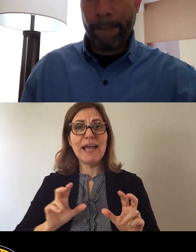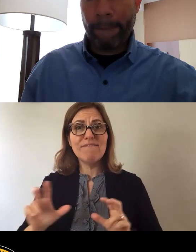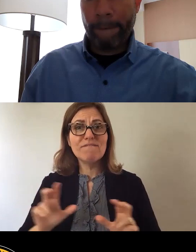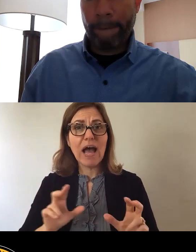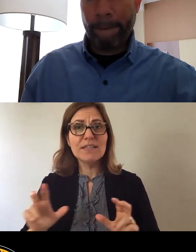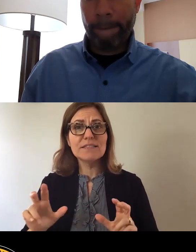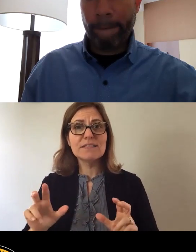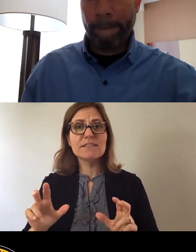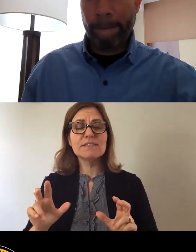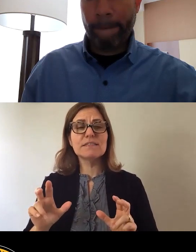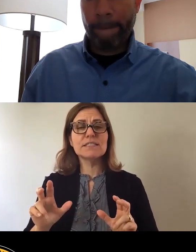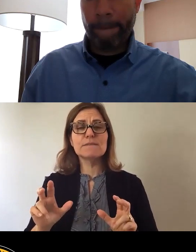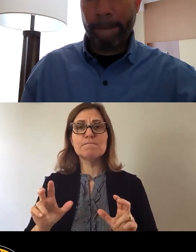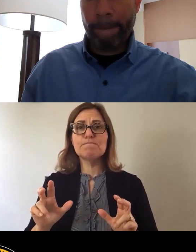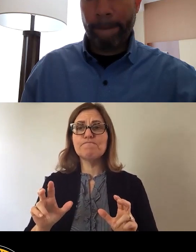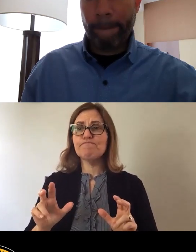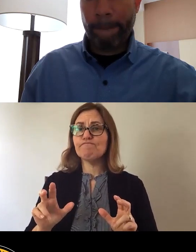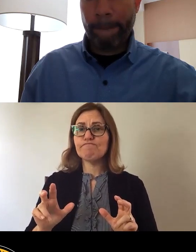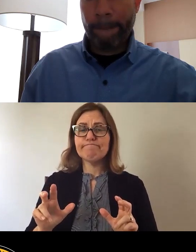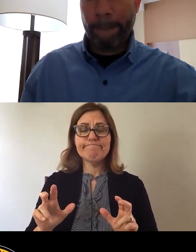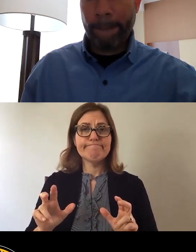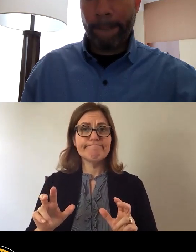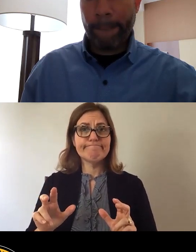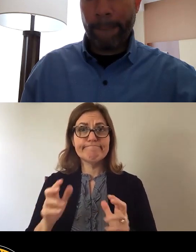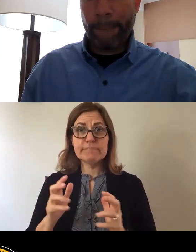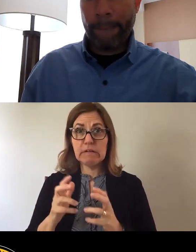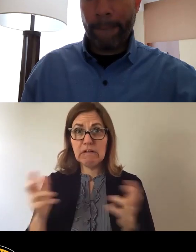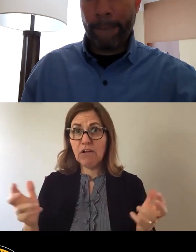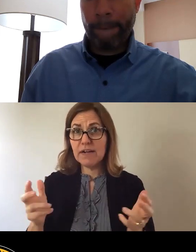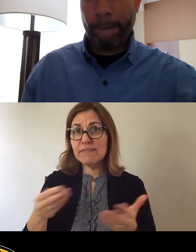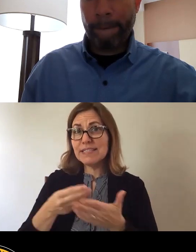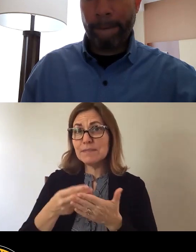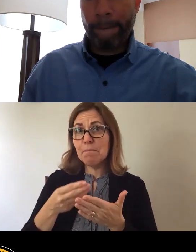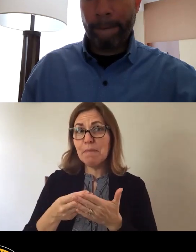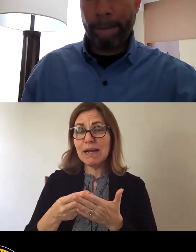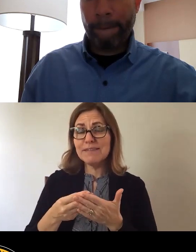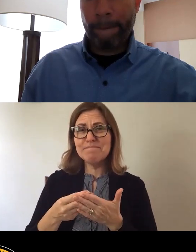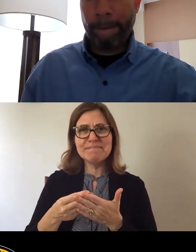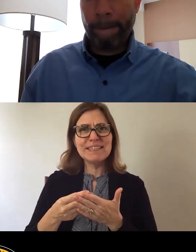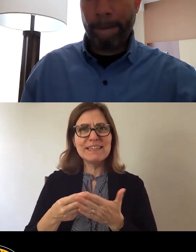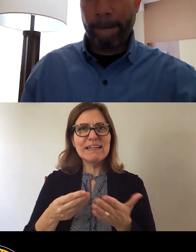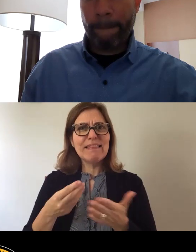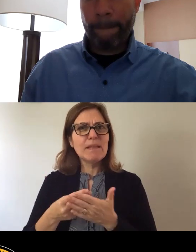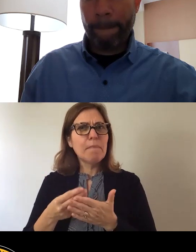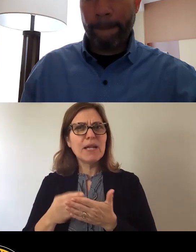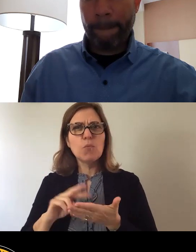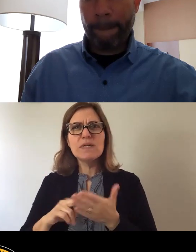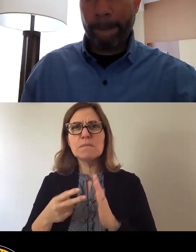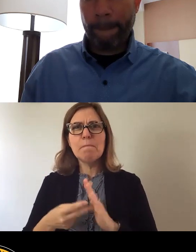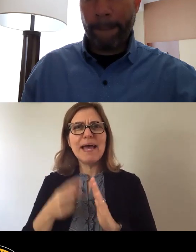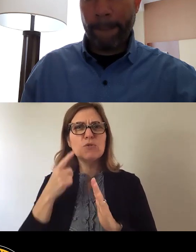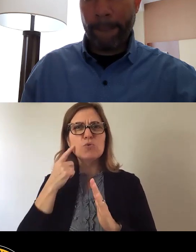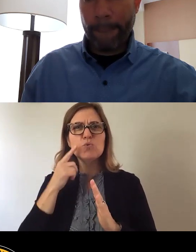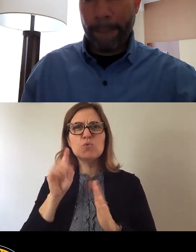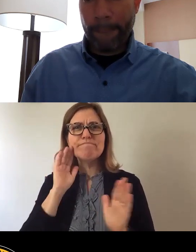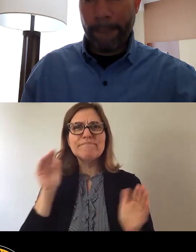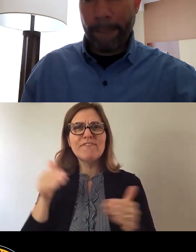amount of these funds that were, are meant to be addressed to COVID emergency,